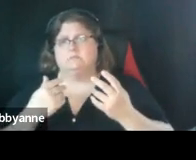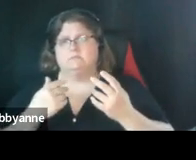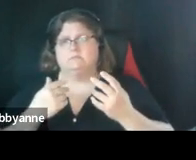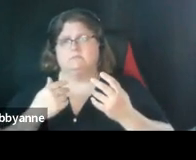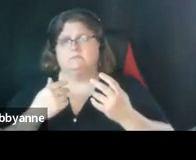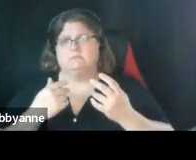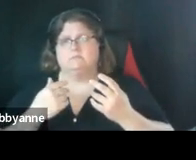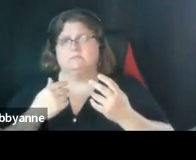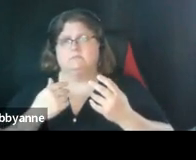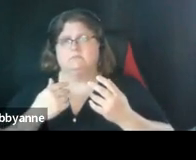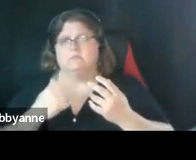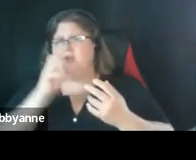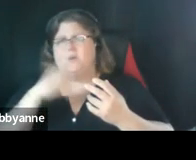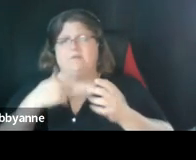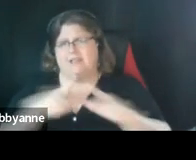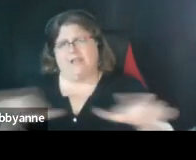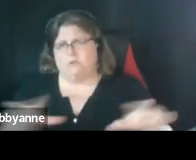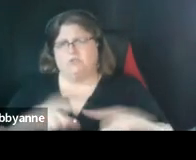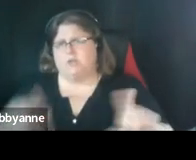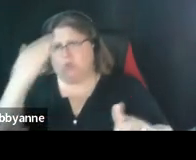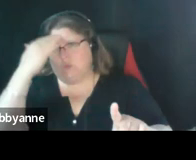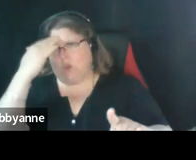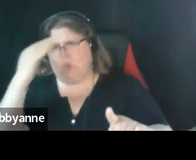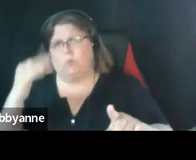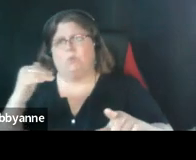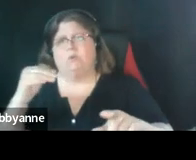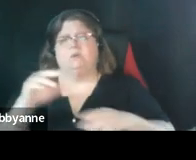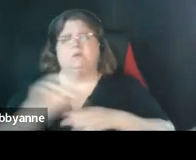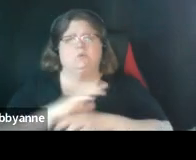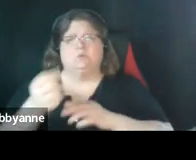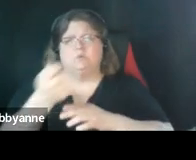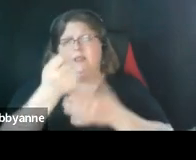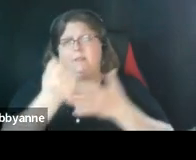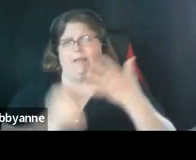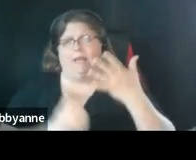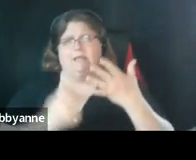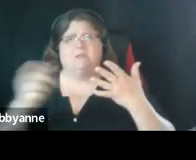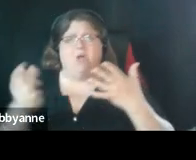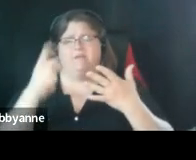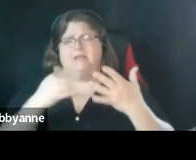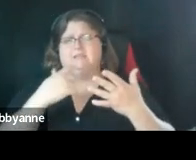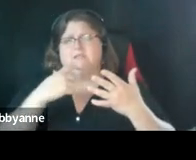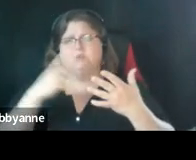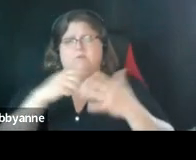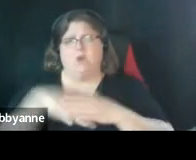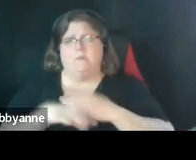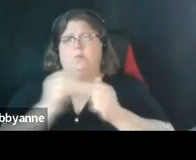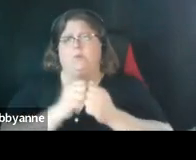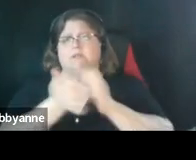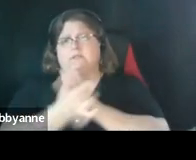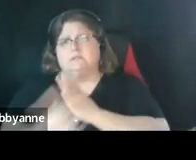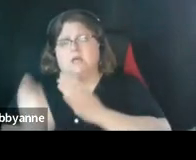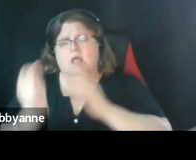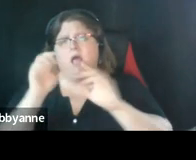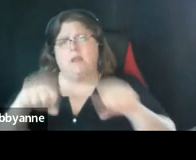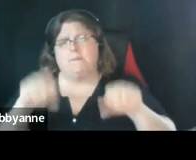um i don't have the language but you know needs to eliminate because basically all of this says you have to come in with the skill set um and the ability to